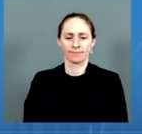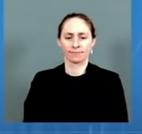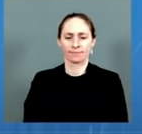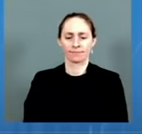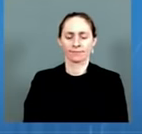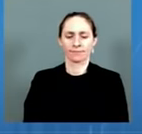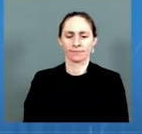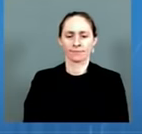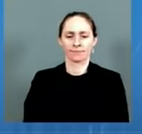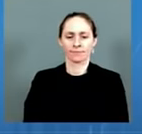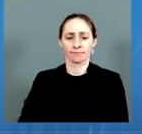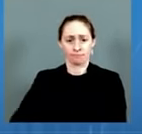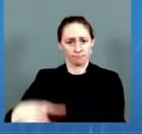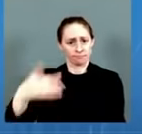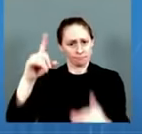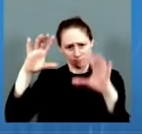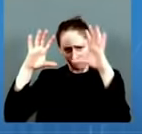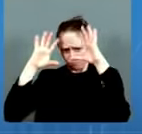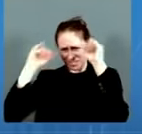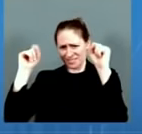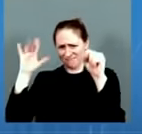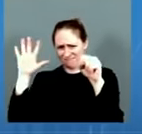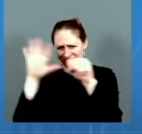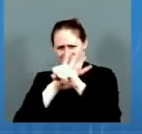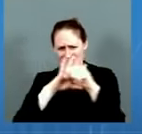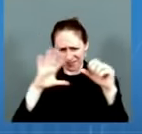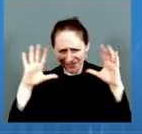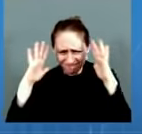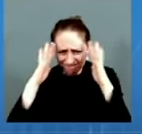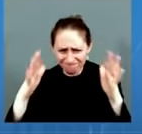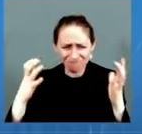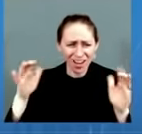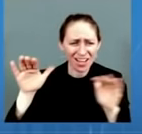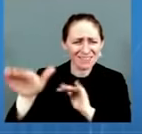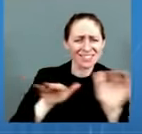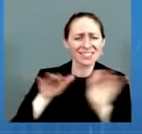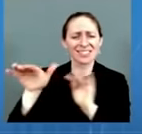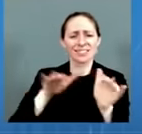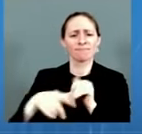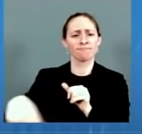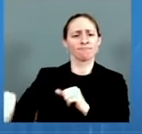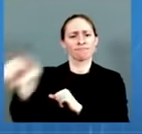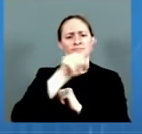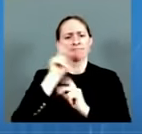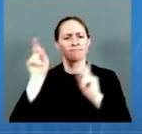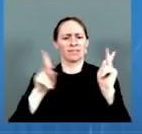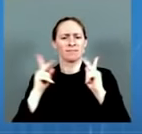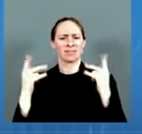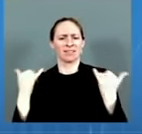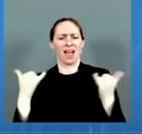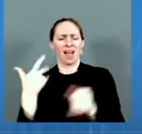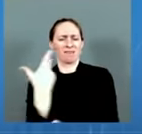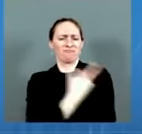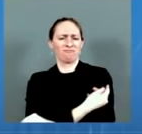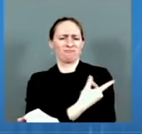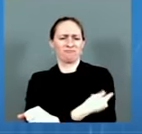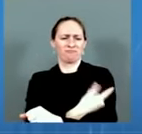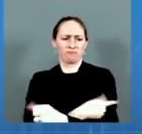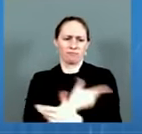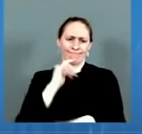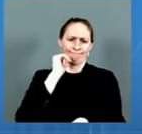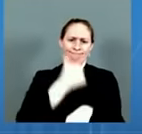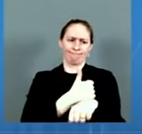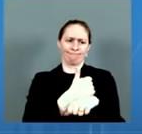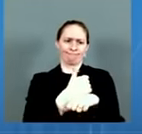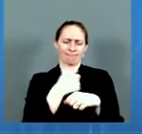marshaled a whole-of-government effort to make vaccines readily available and easy to get at more than 80,000 locations nationwide.